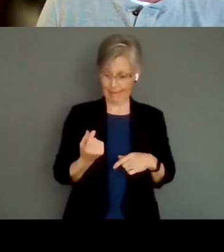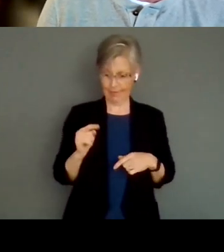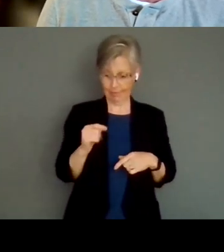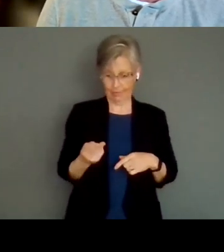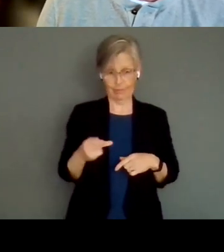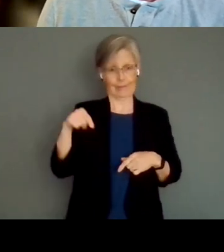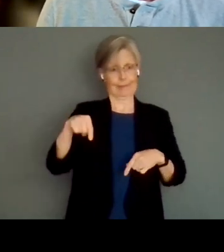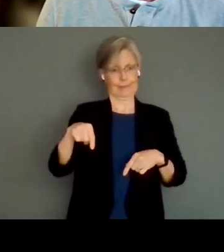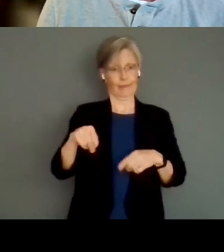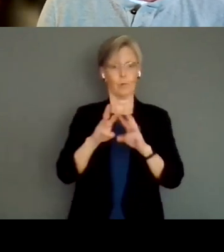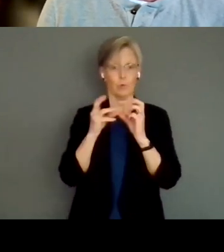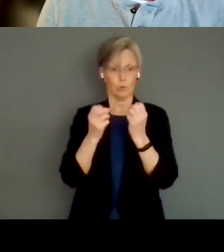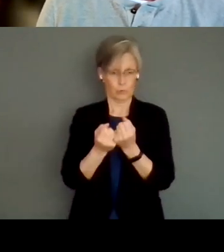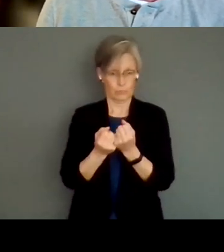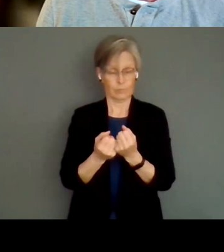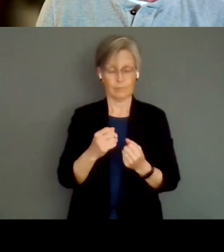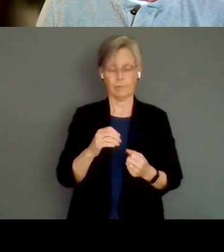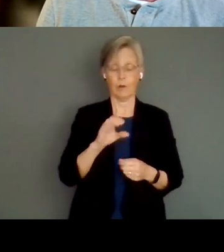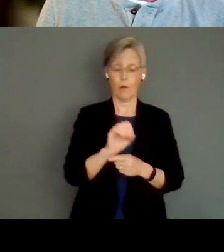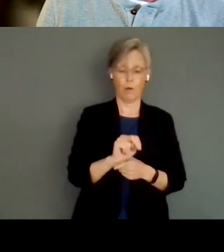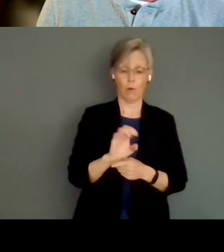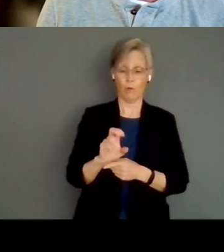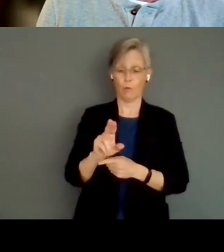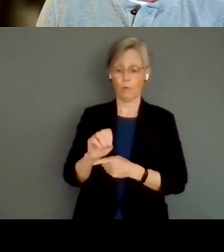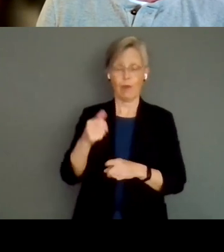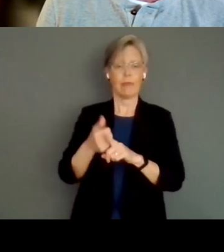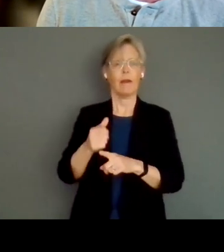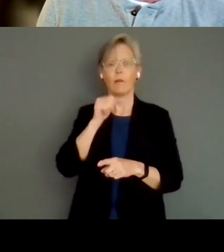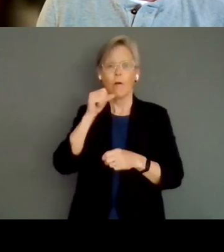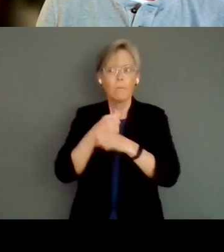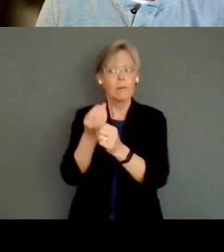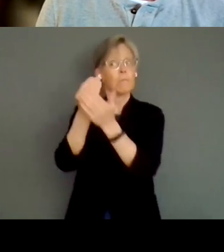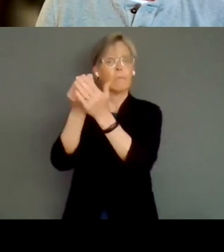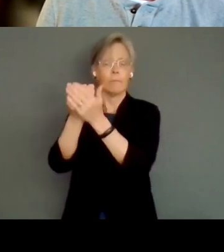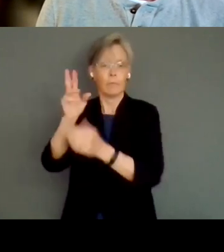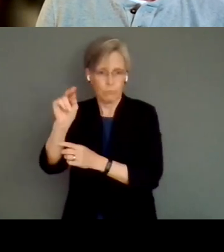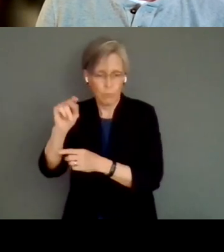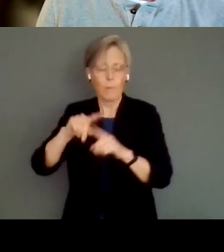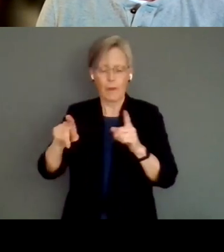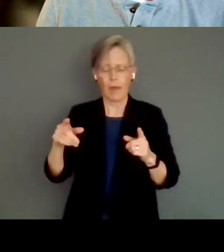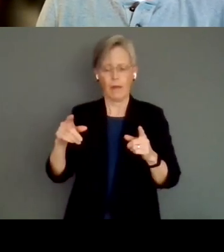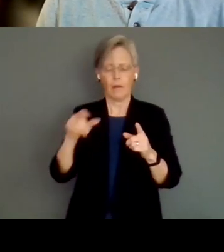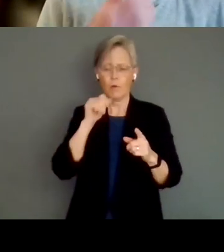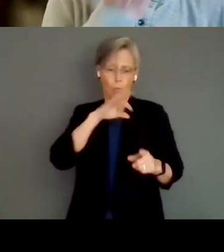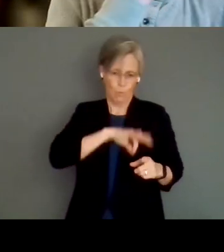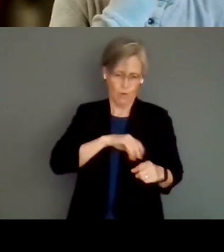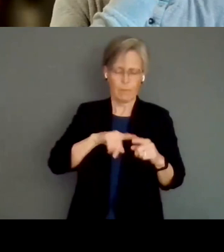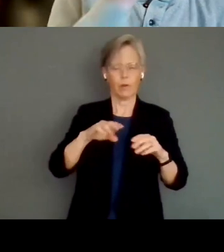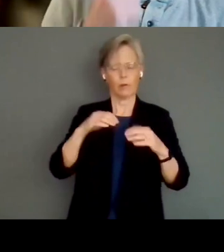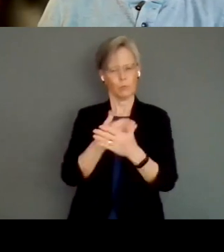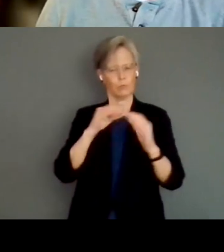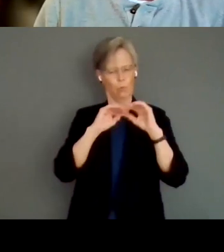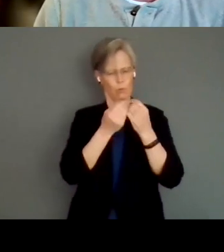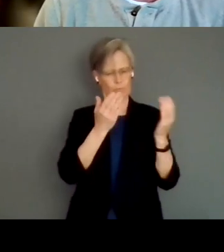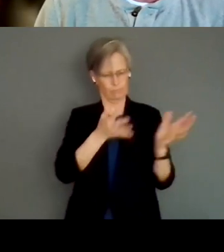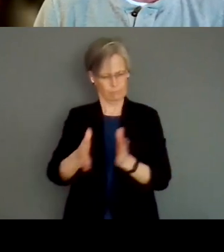on cue performance hub is a non-profit performing arts organization with a new organizational model and approach